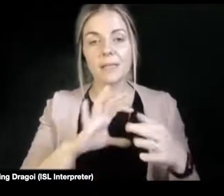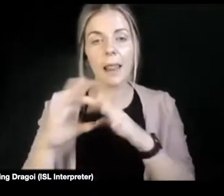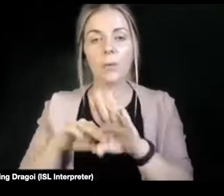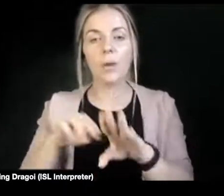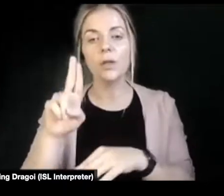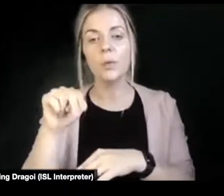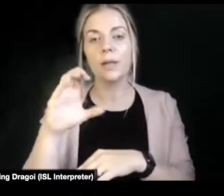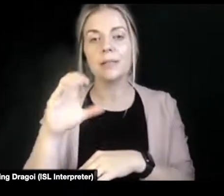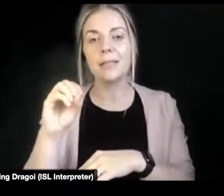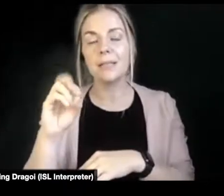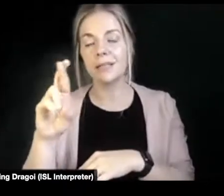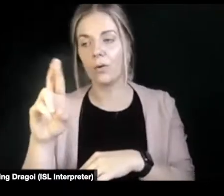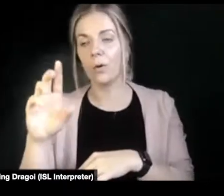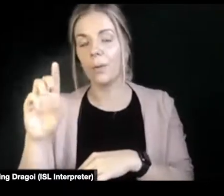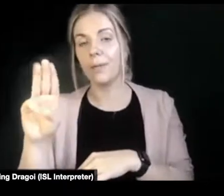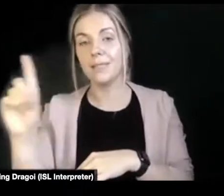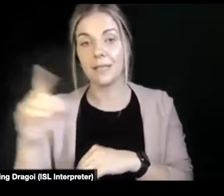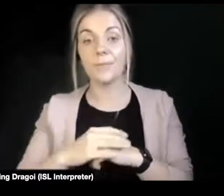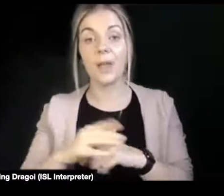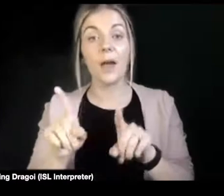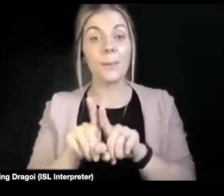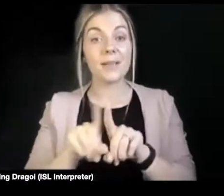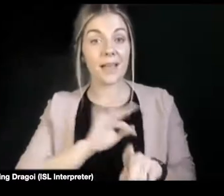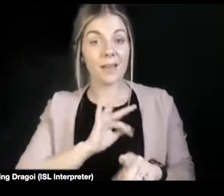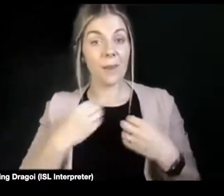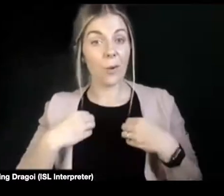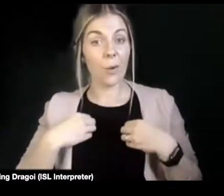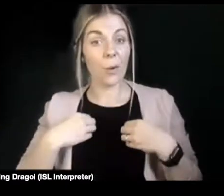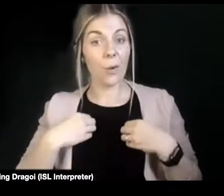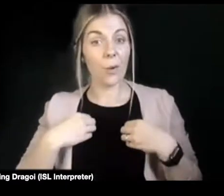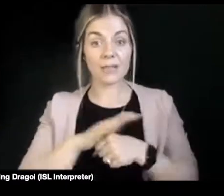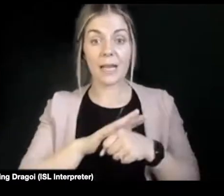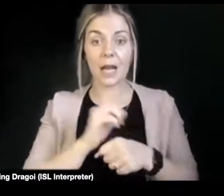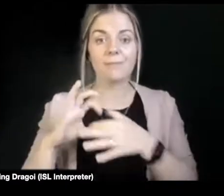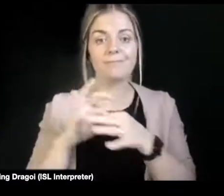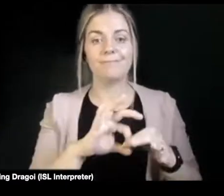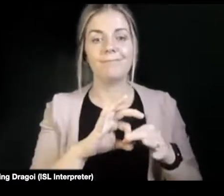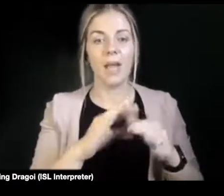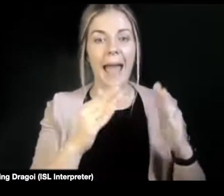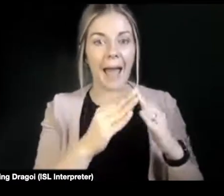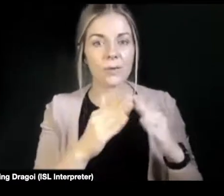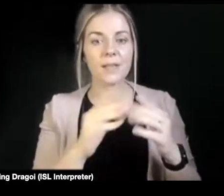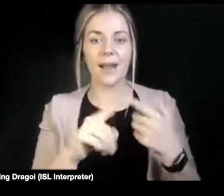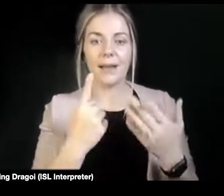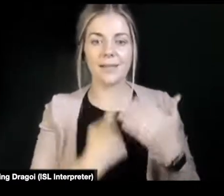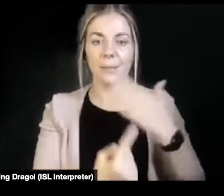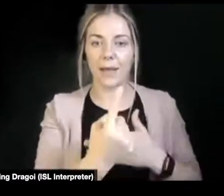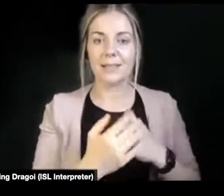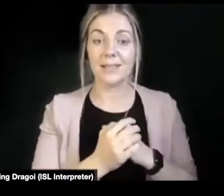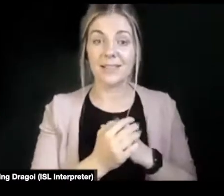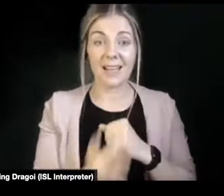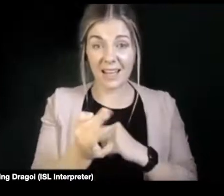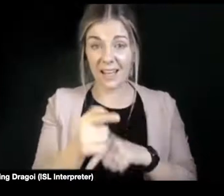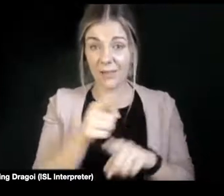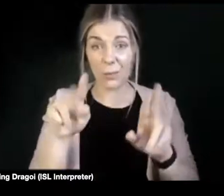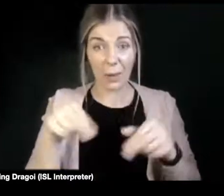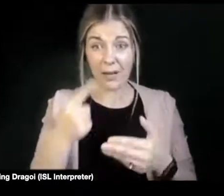other kind of research interests area is definitely around housing and independent living. And I mean, if you can't choose literally